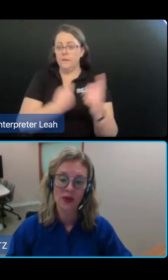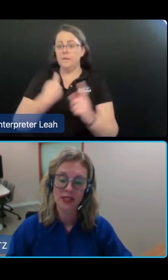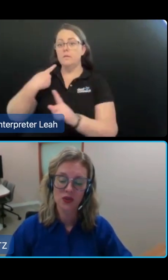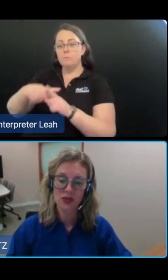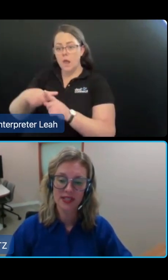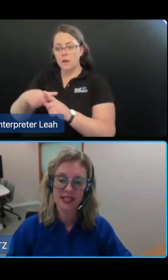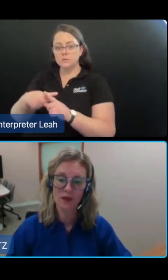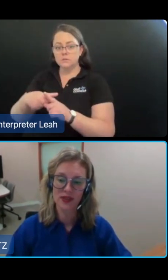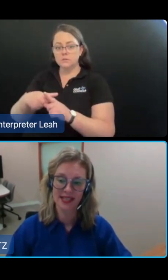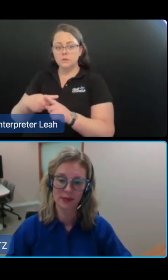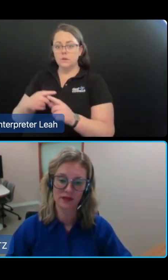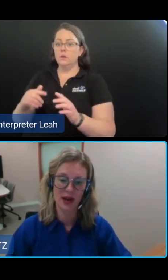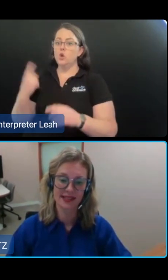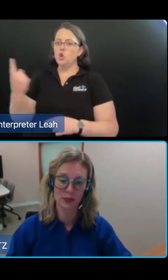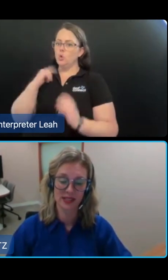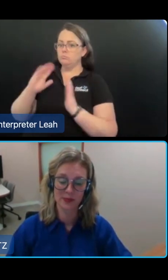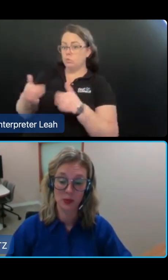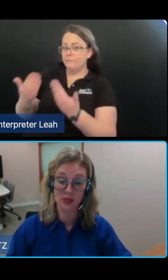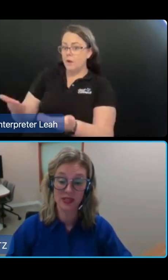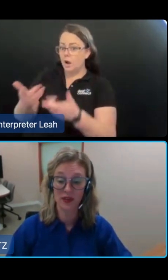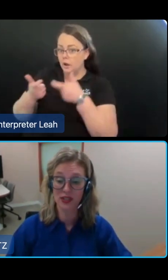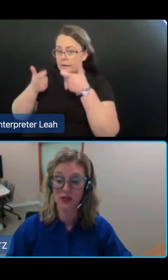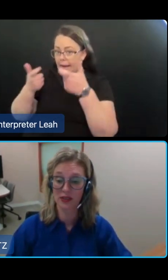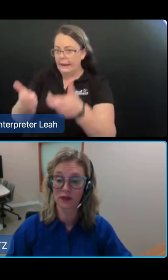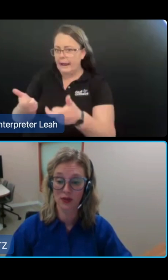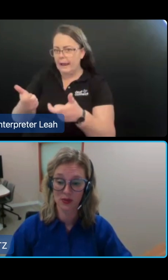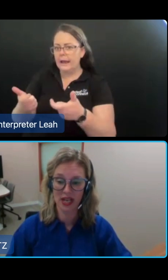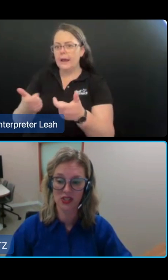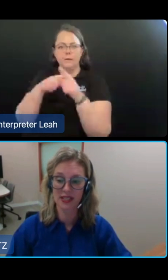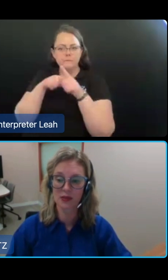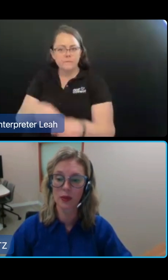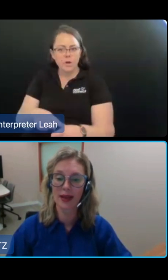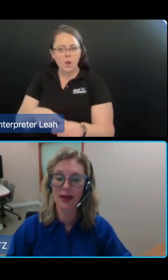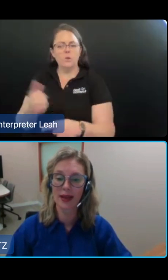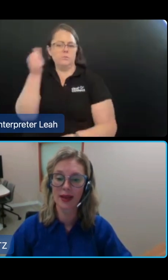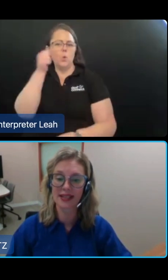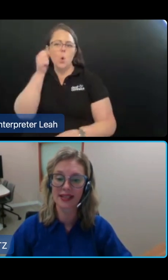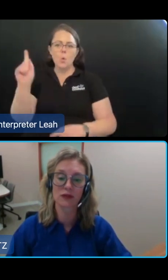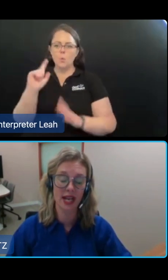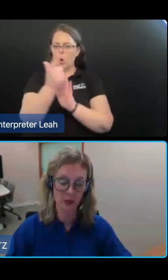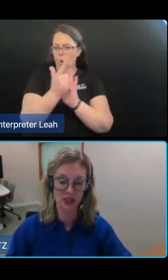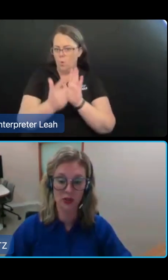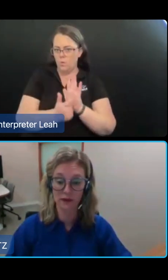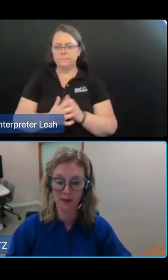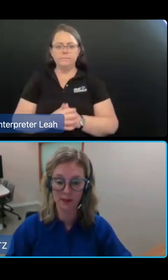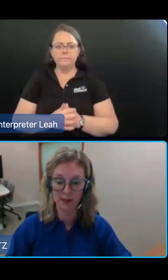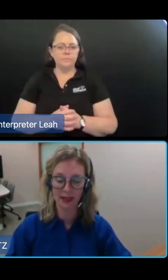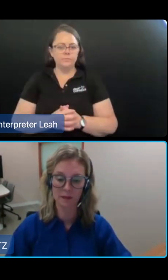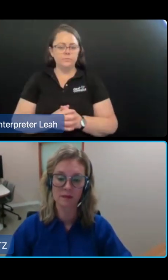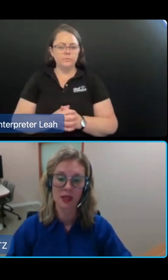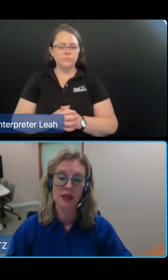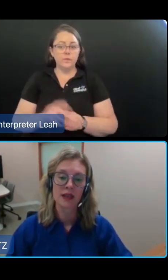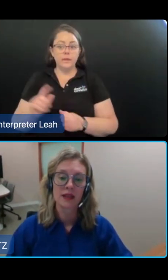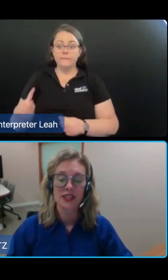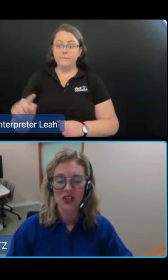While there was strong support for the statement of rights and principles in the first round of consultations, we made several changes in response to your feedback.